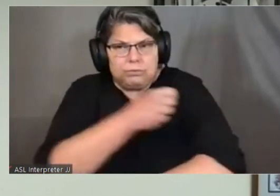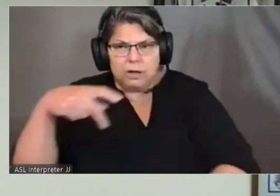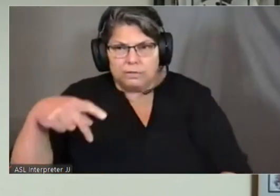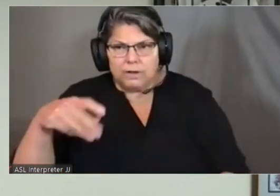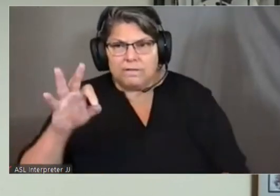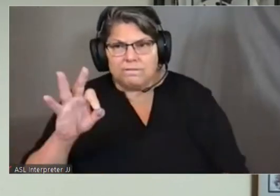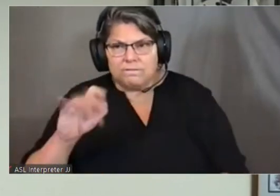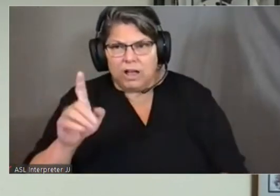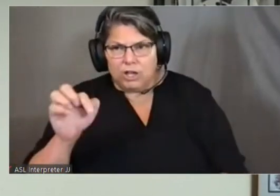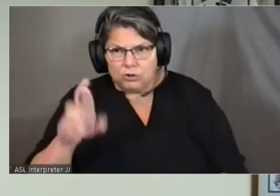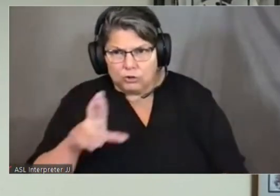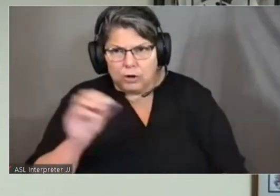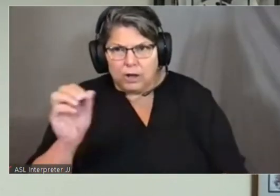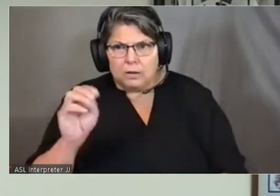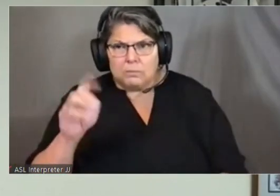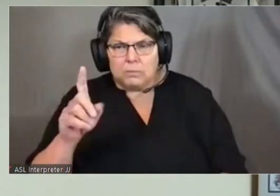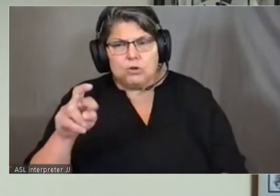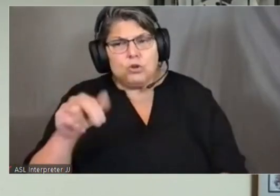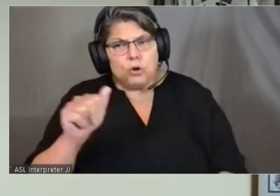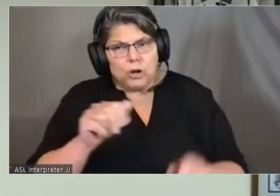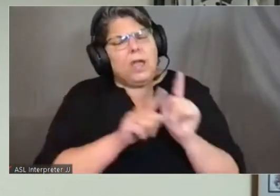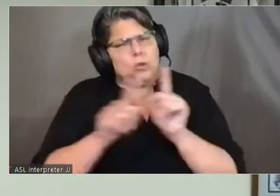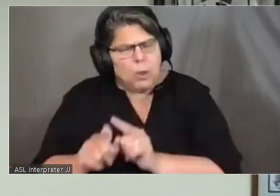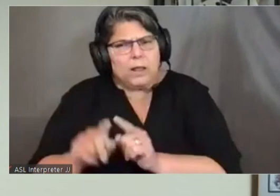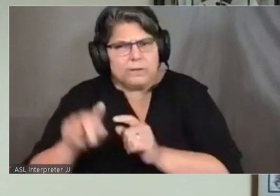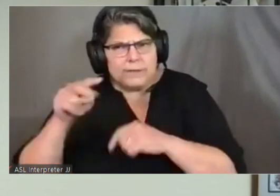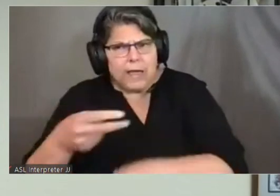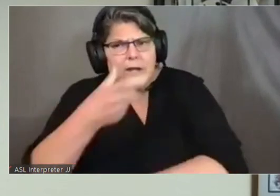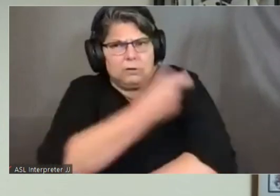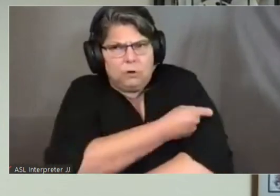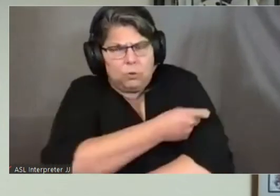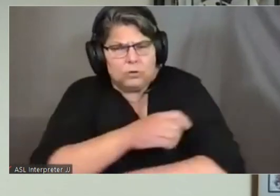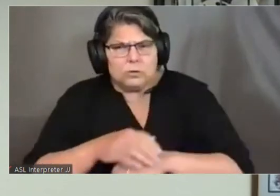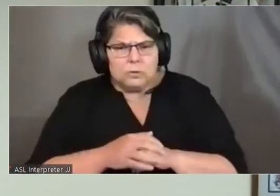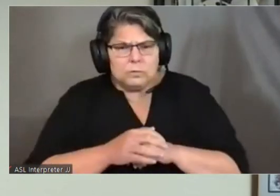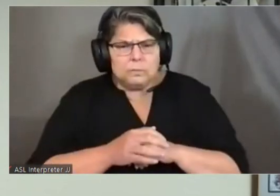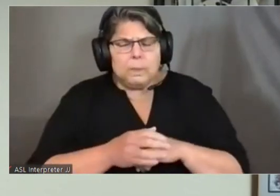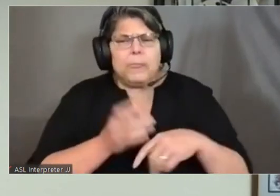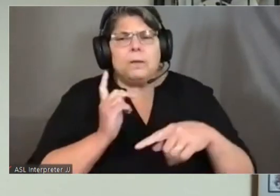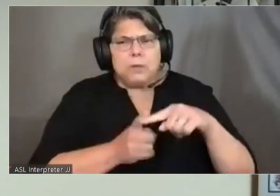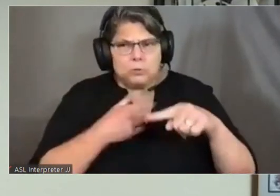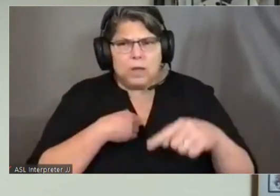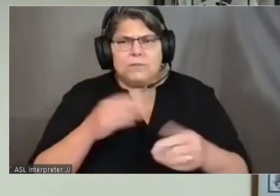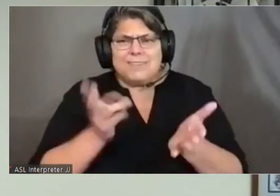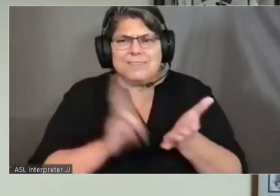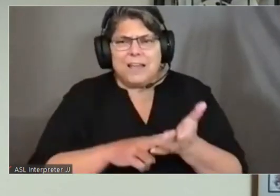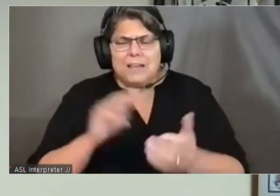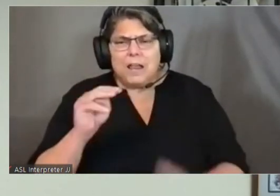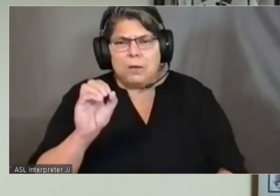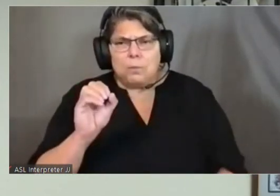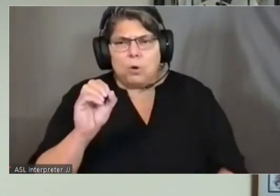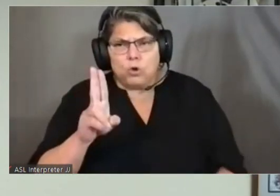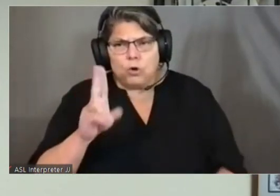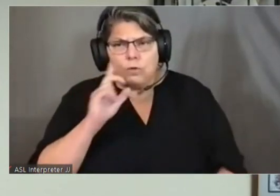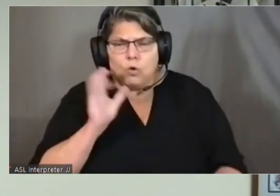as second doses. In addition to our signed MOU for joining the TPA and our partners